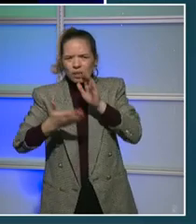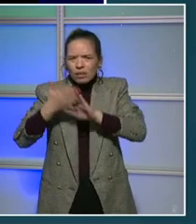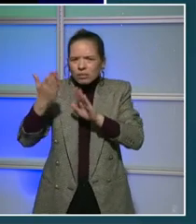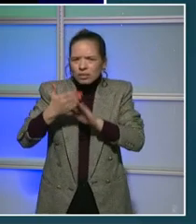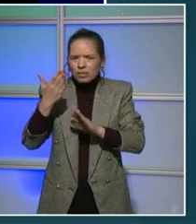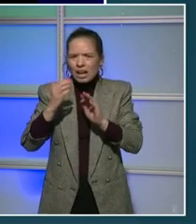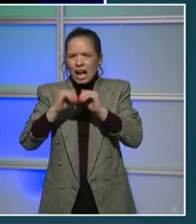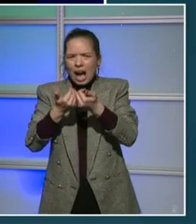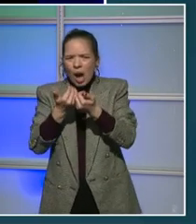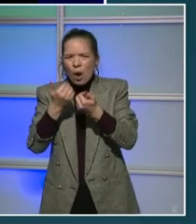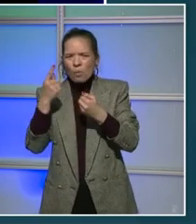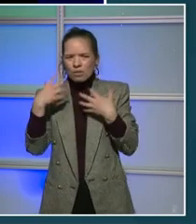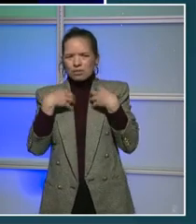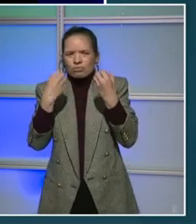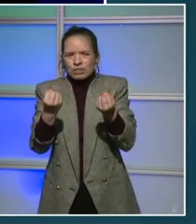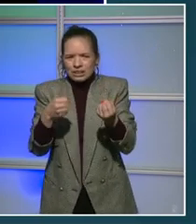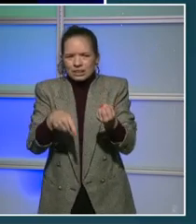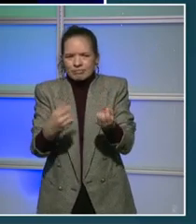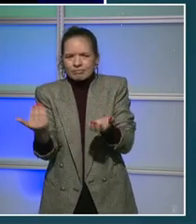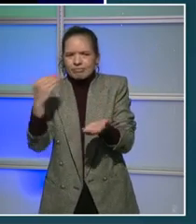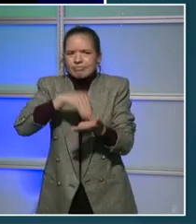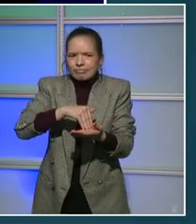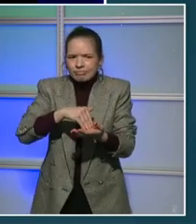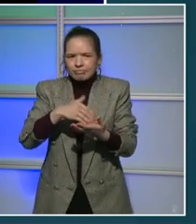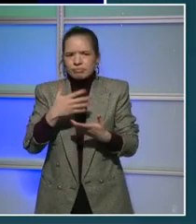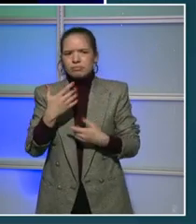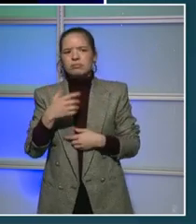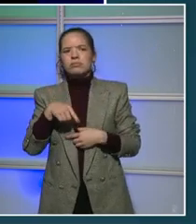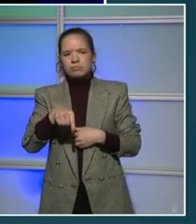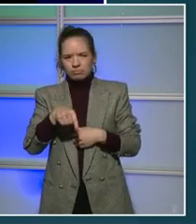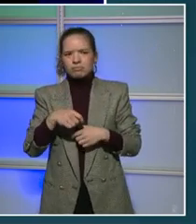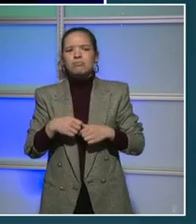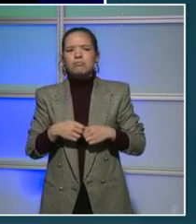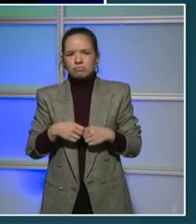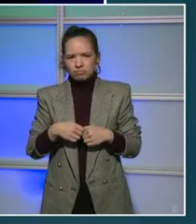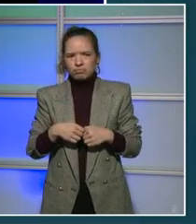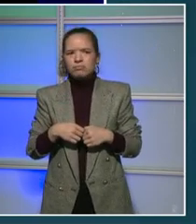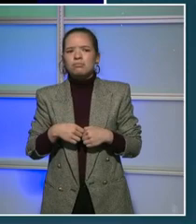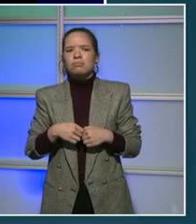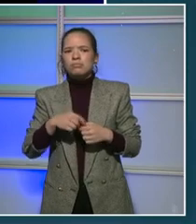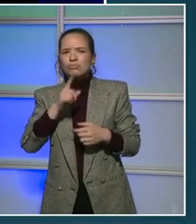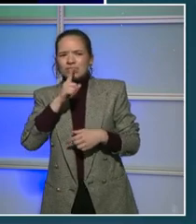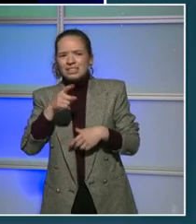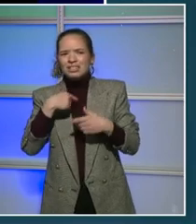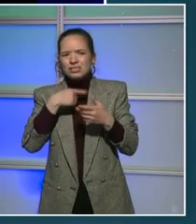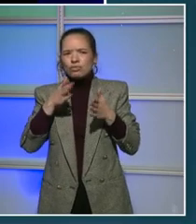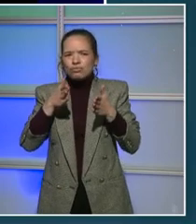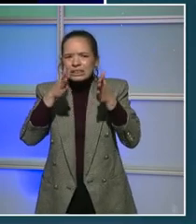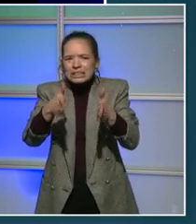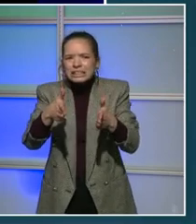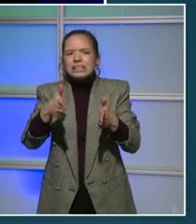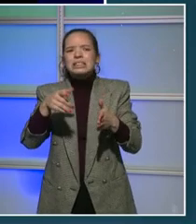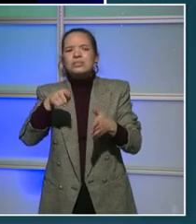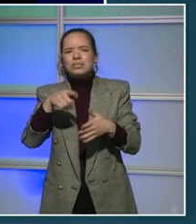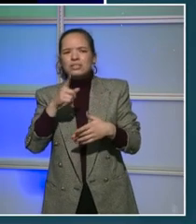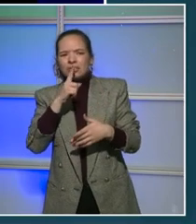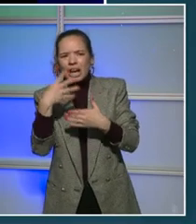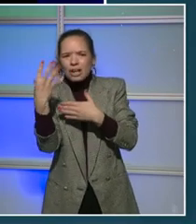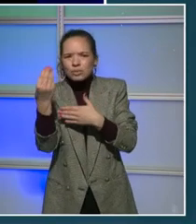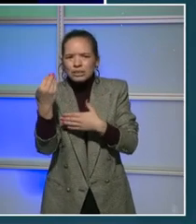that's through streeteries, through public events, and certainly through making sure that they